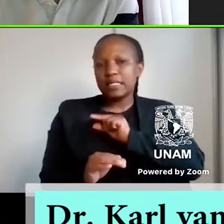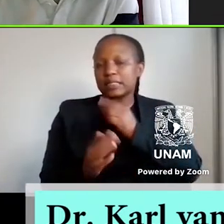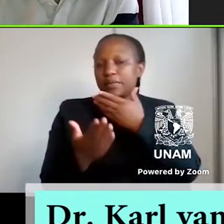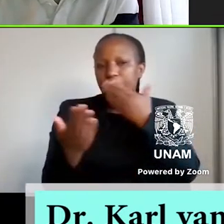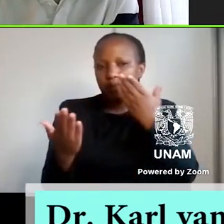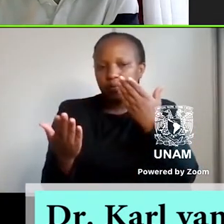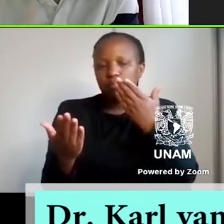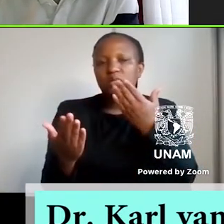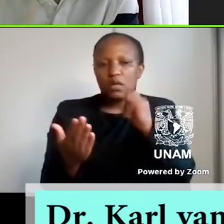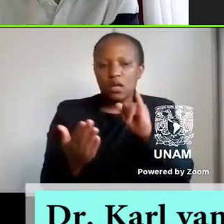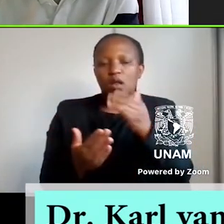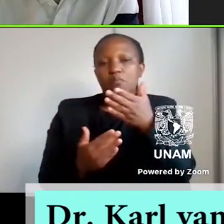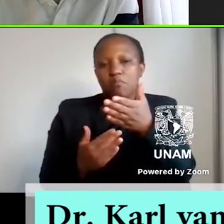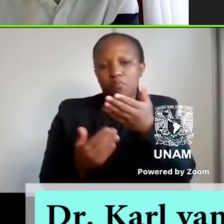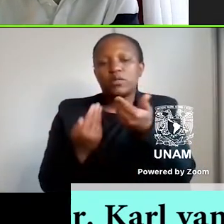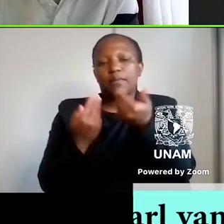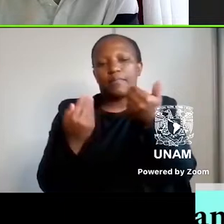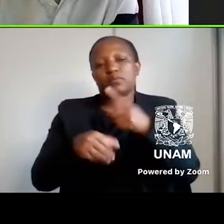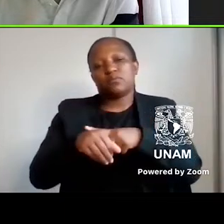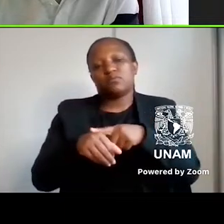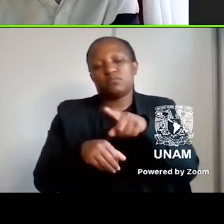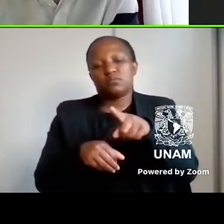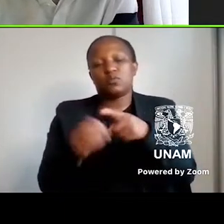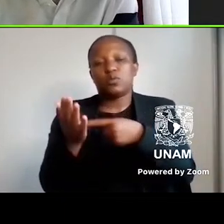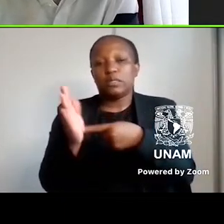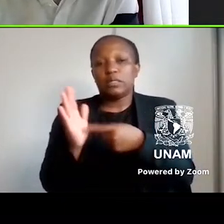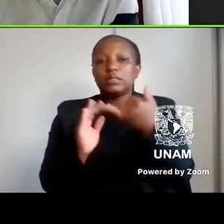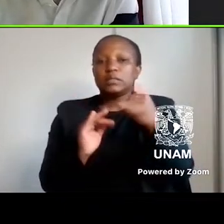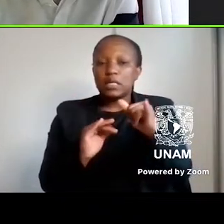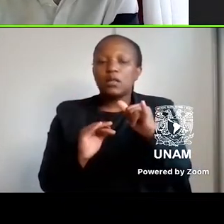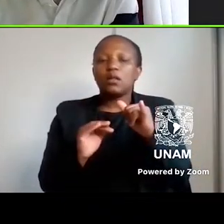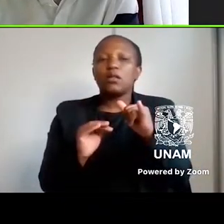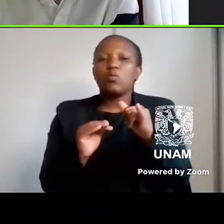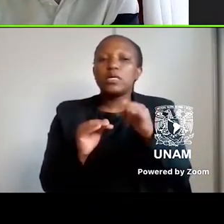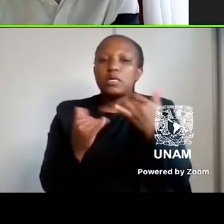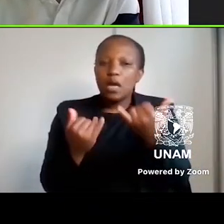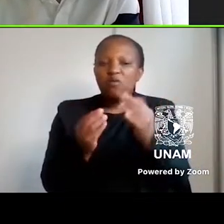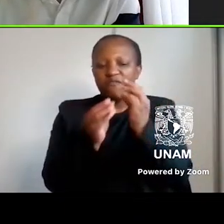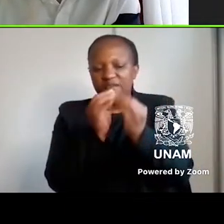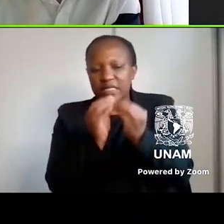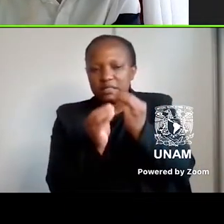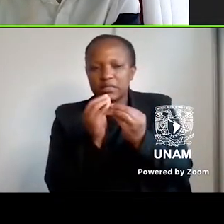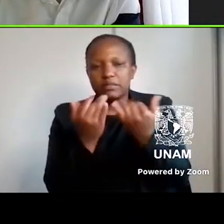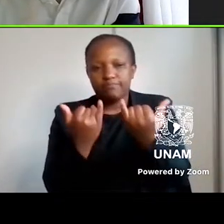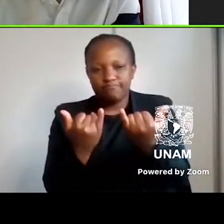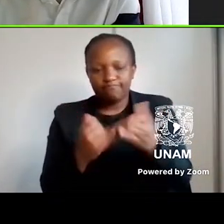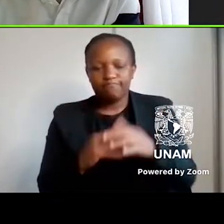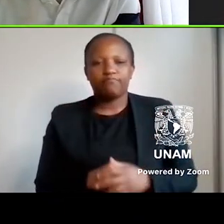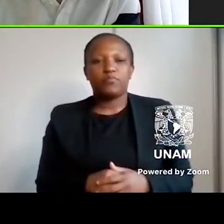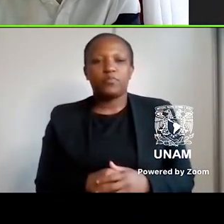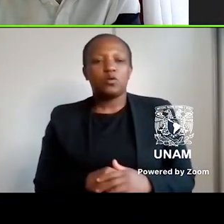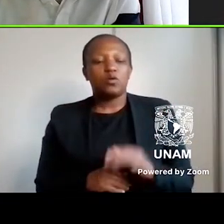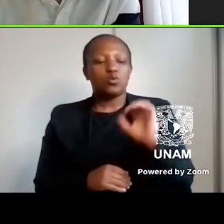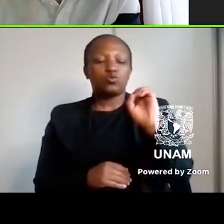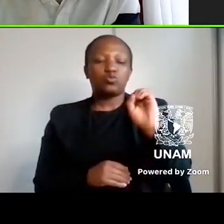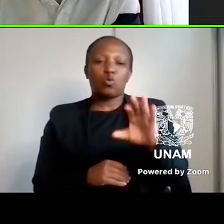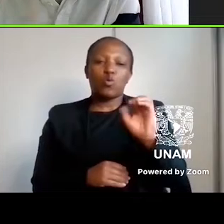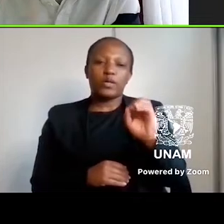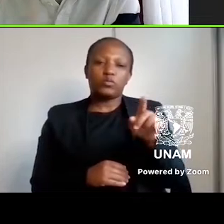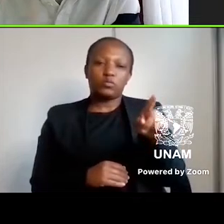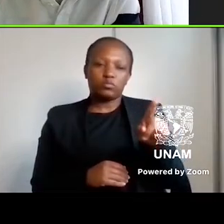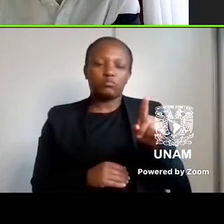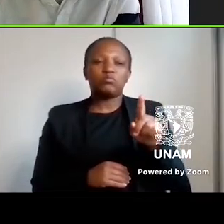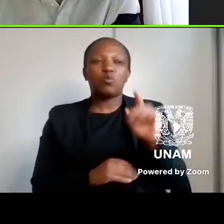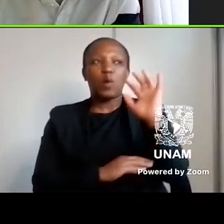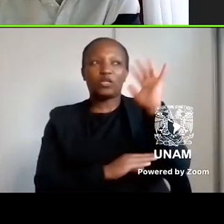It was one part of a much larger picture we are still piecing together. In Soweto Under the Apricot Tree, Nik